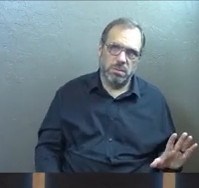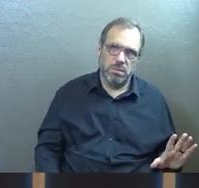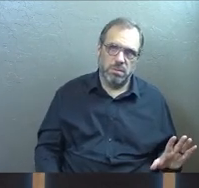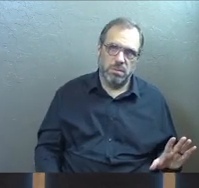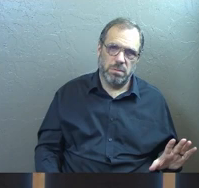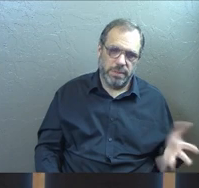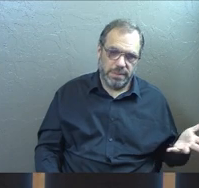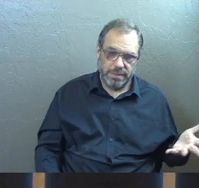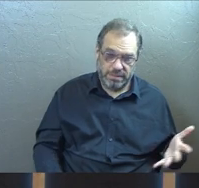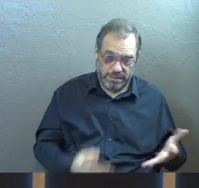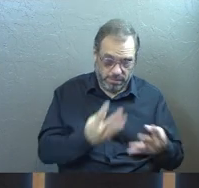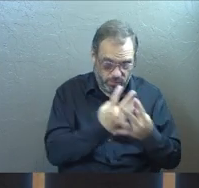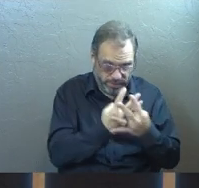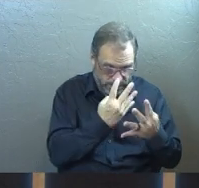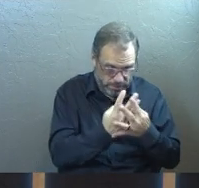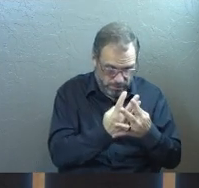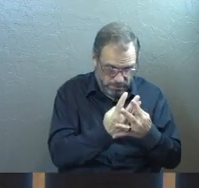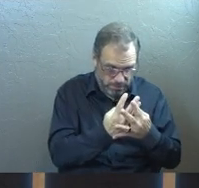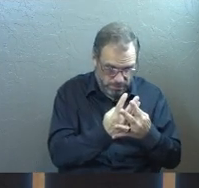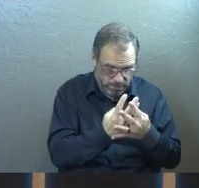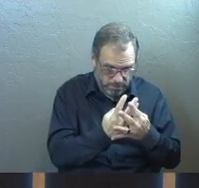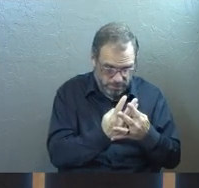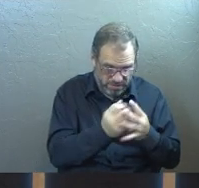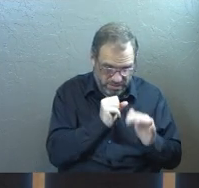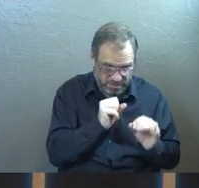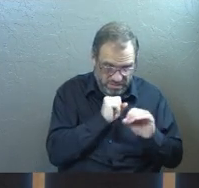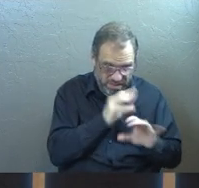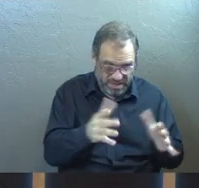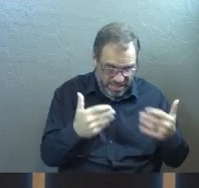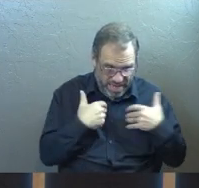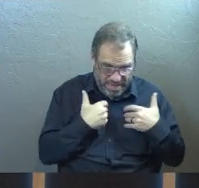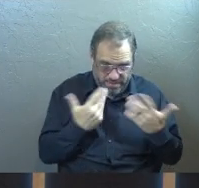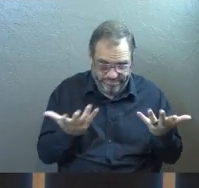because there he is in prison and he's got nothing.